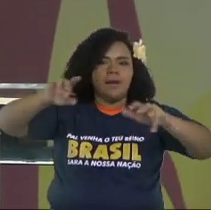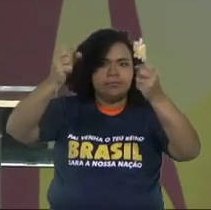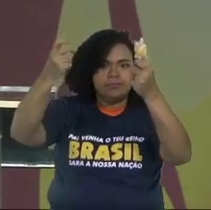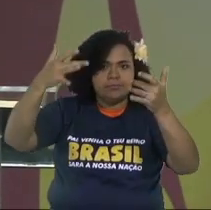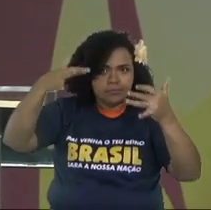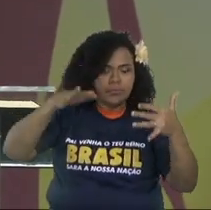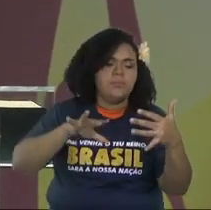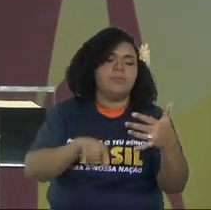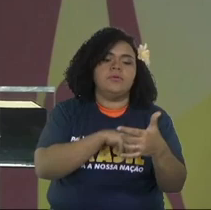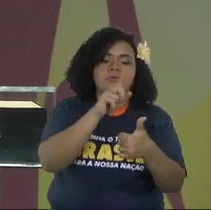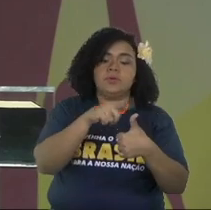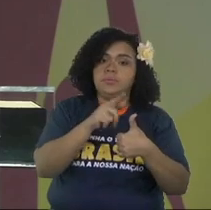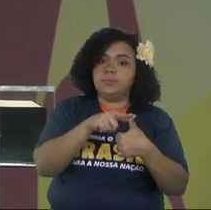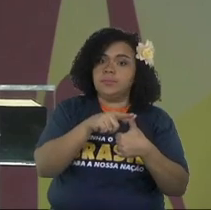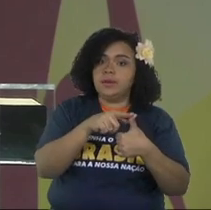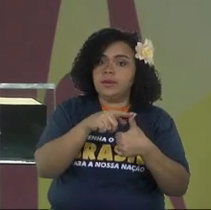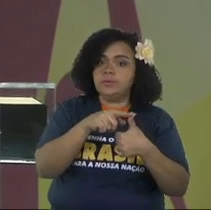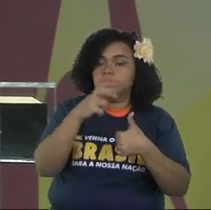what are the conditions